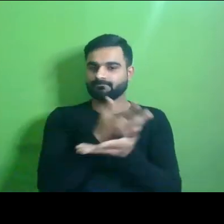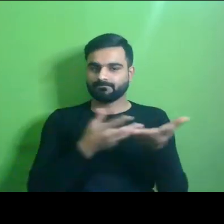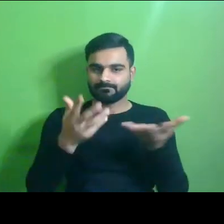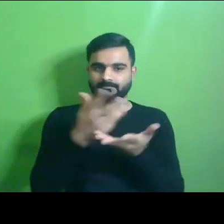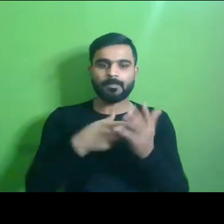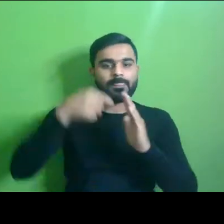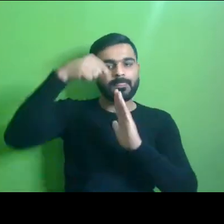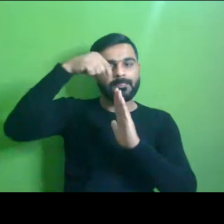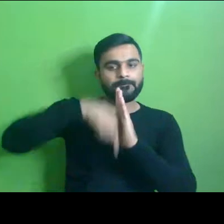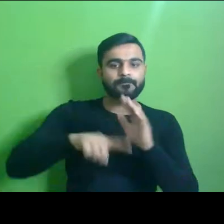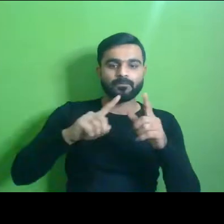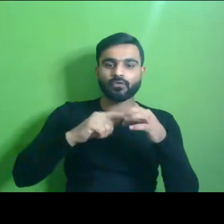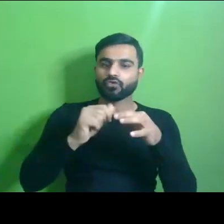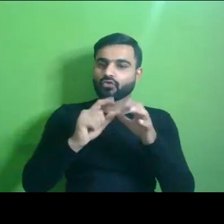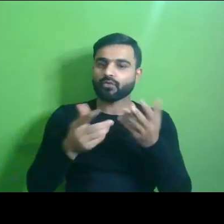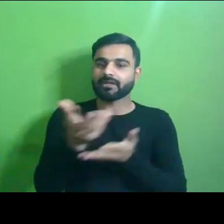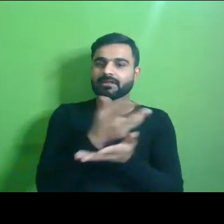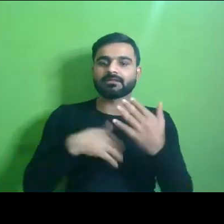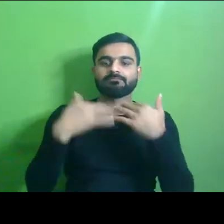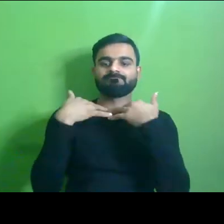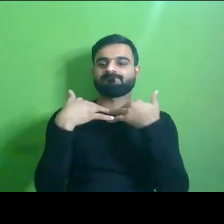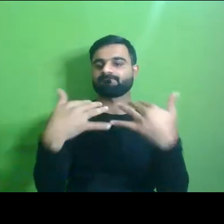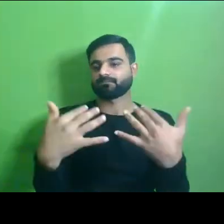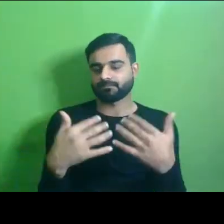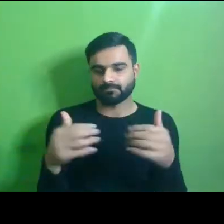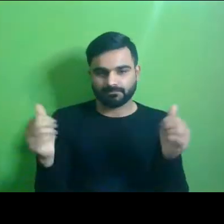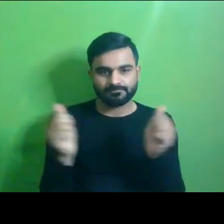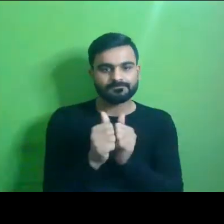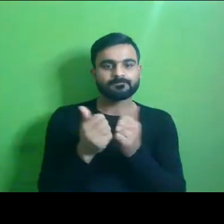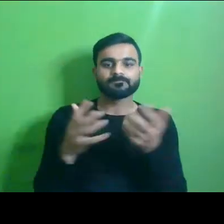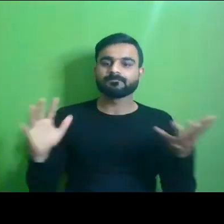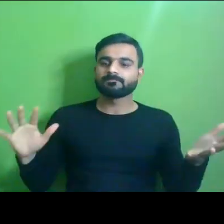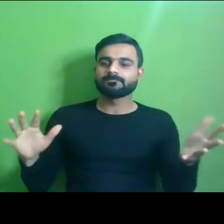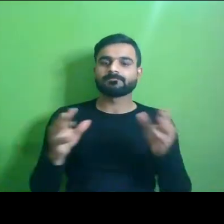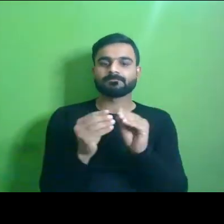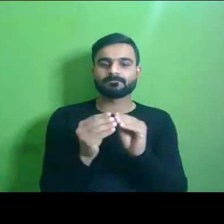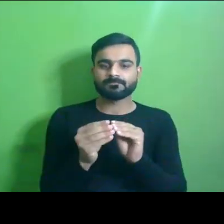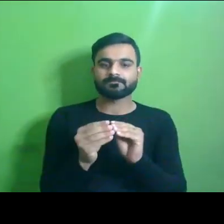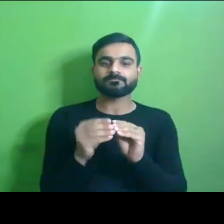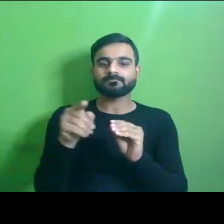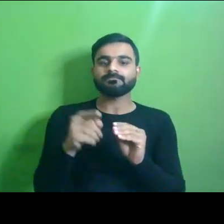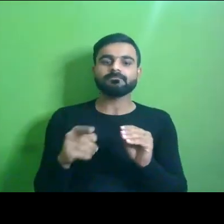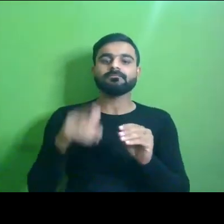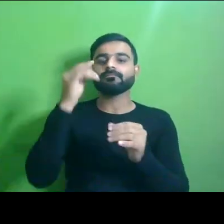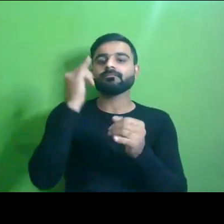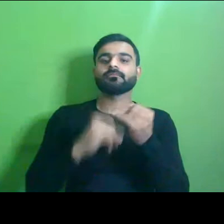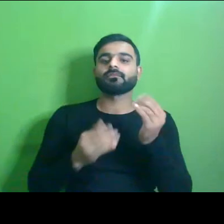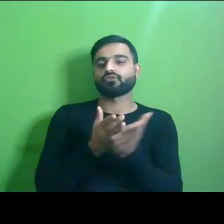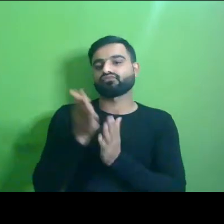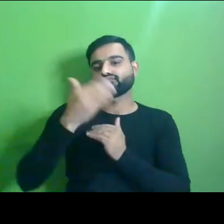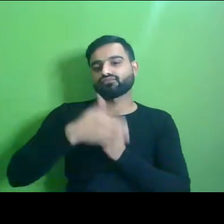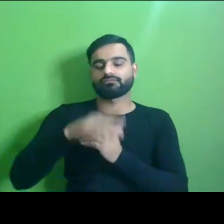brief Q&A session with the audience. We will conclude the webinar with the summarization and a way forward.